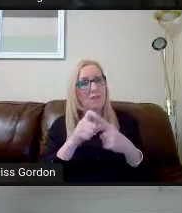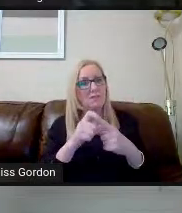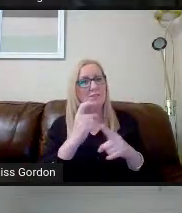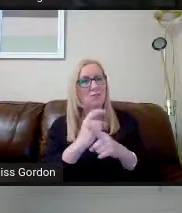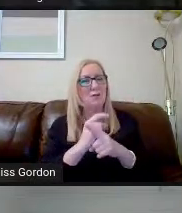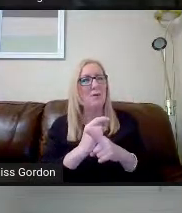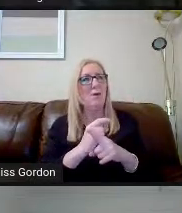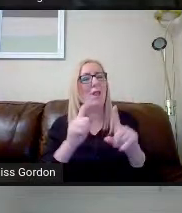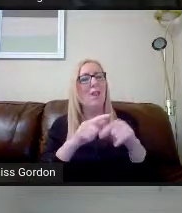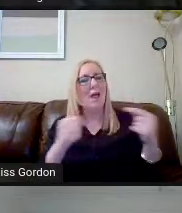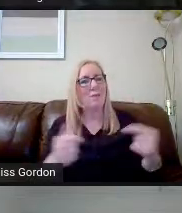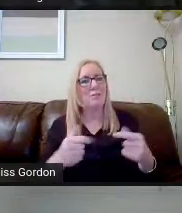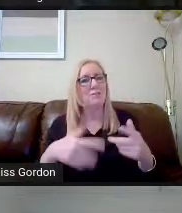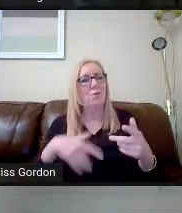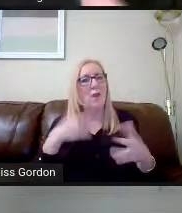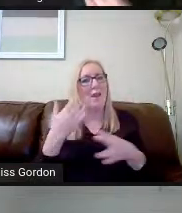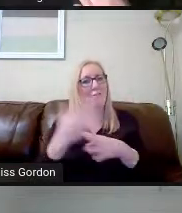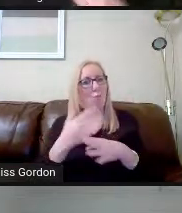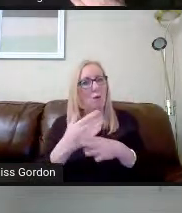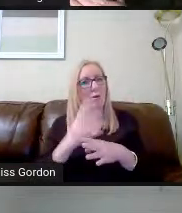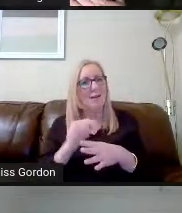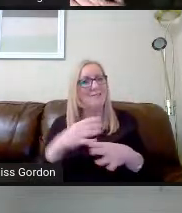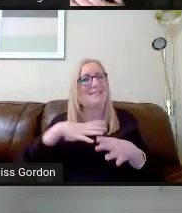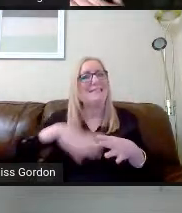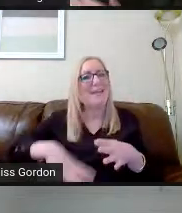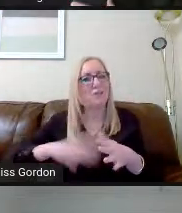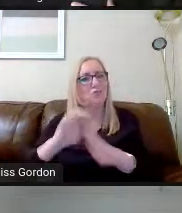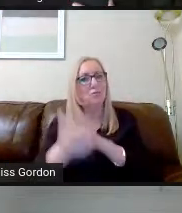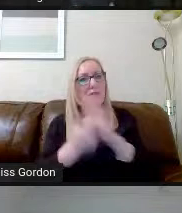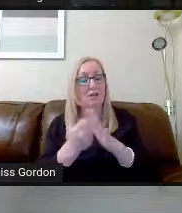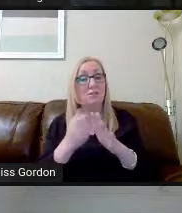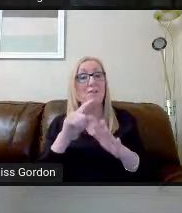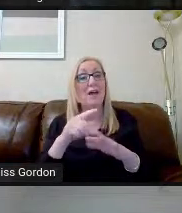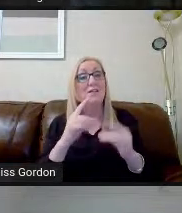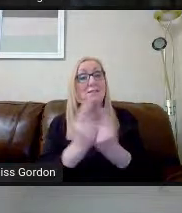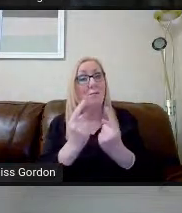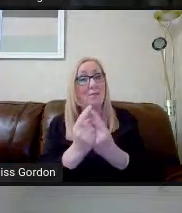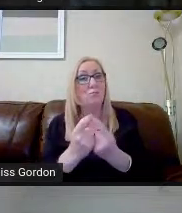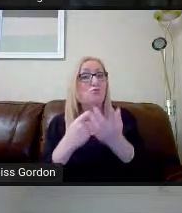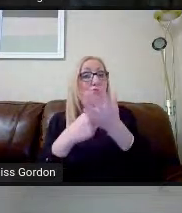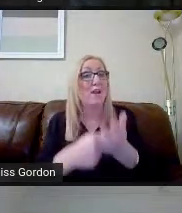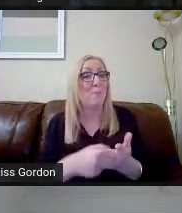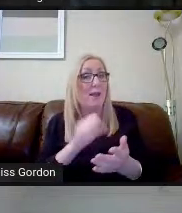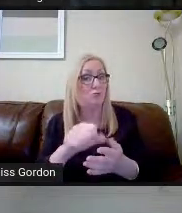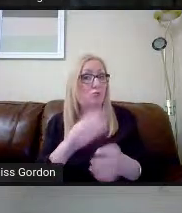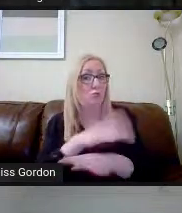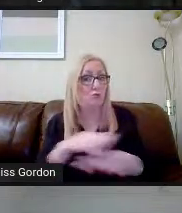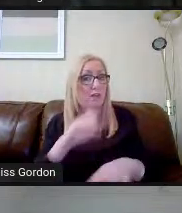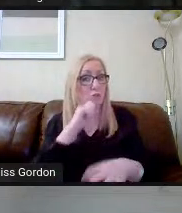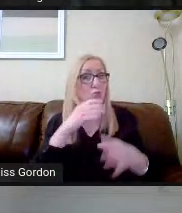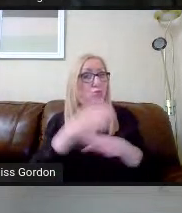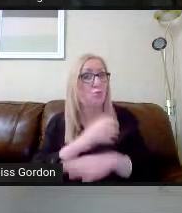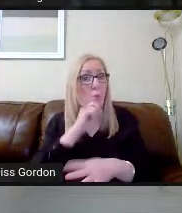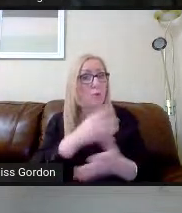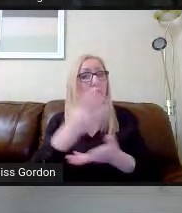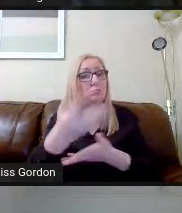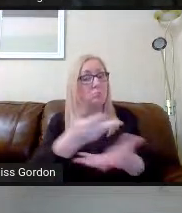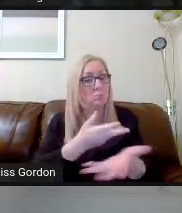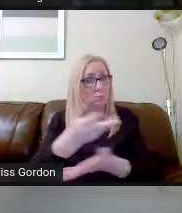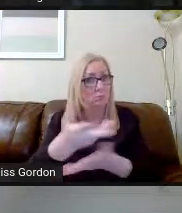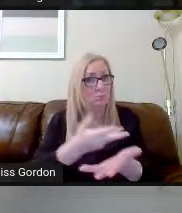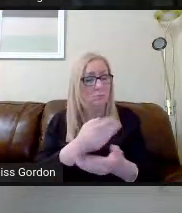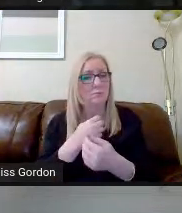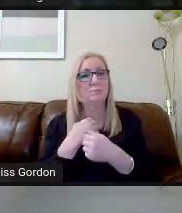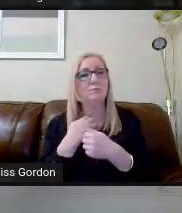and work and essential skills. Essential skills, if that's something that we recommend that your child should be put forward for, we would discuss that with you.